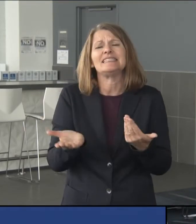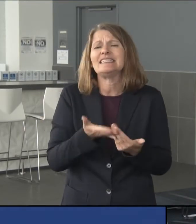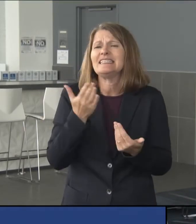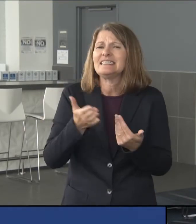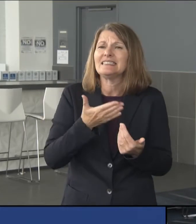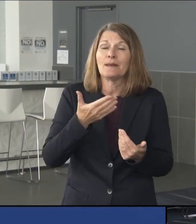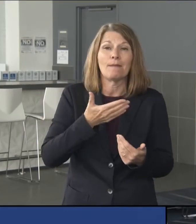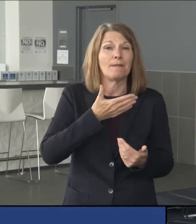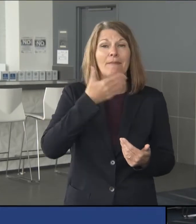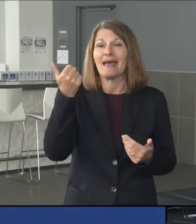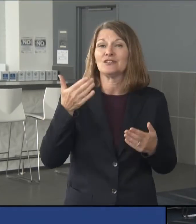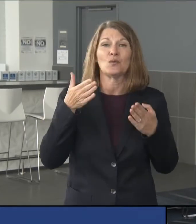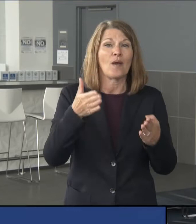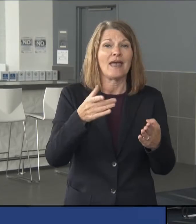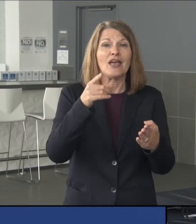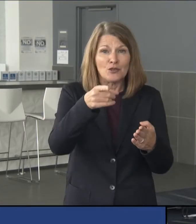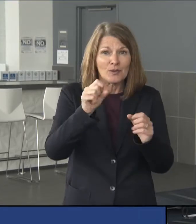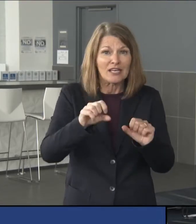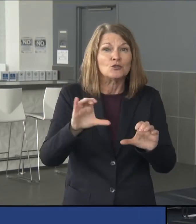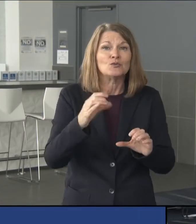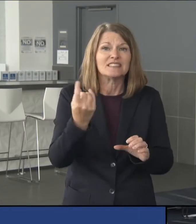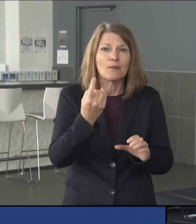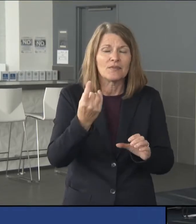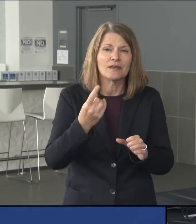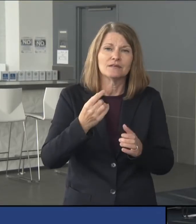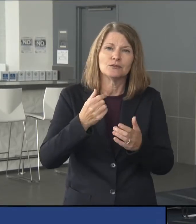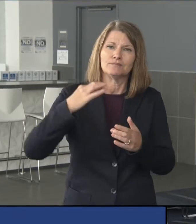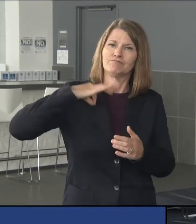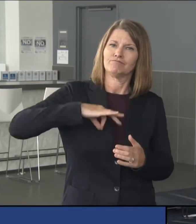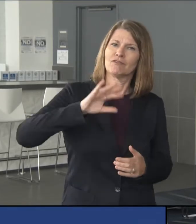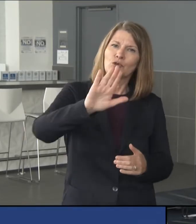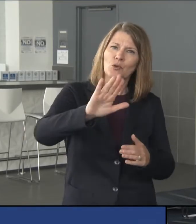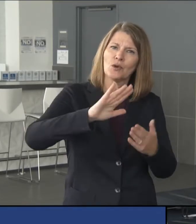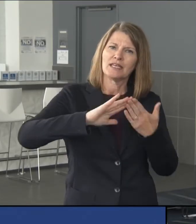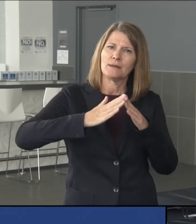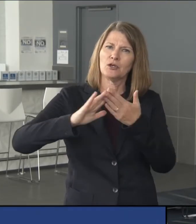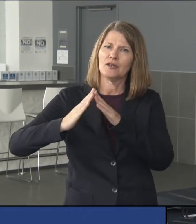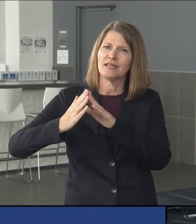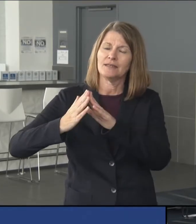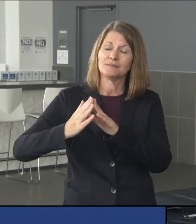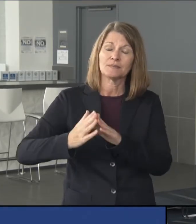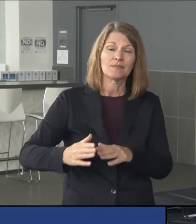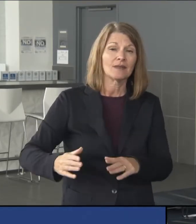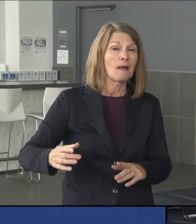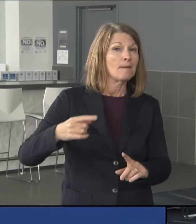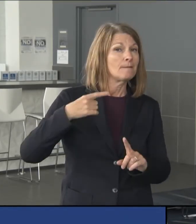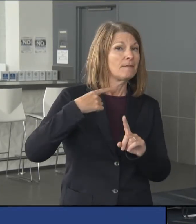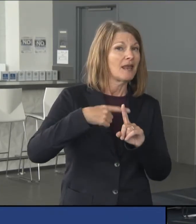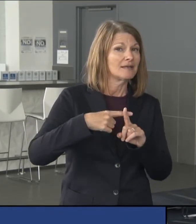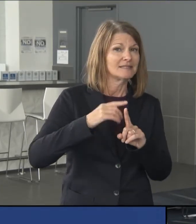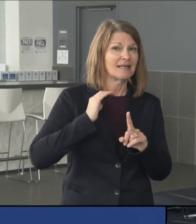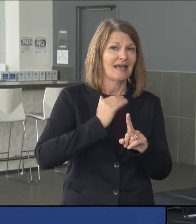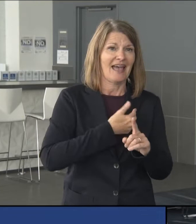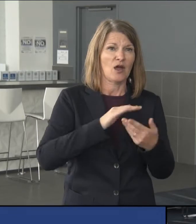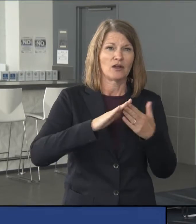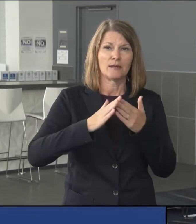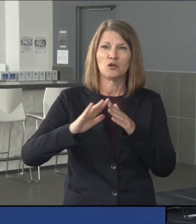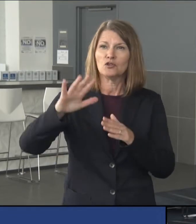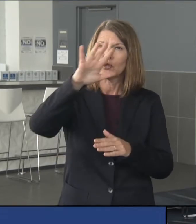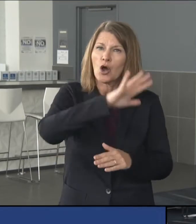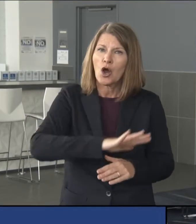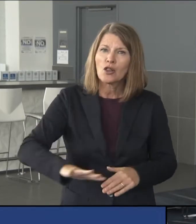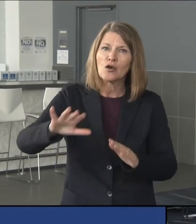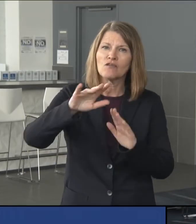best ways you can do something for your community. What's more, our communities across the Commonwealth